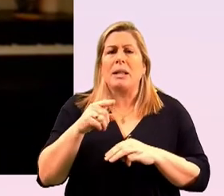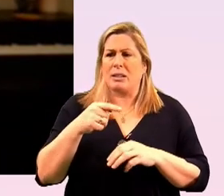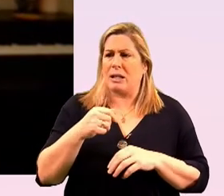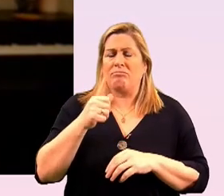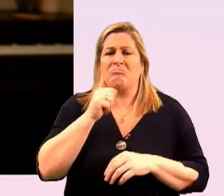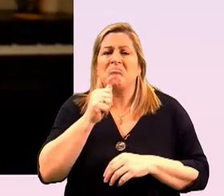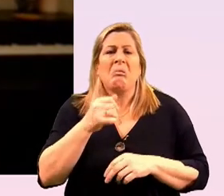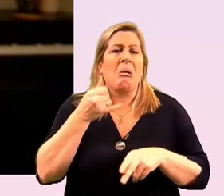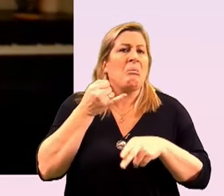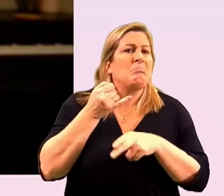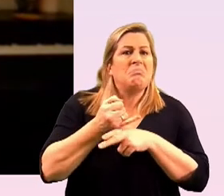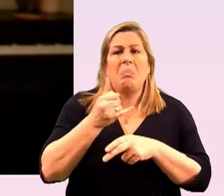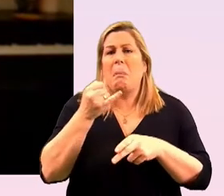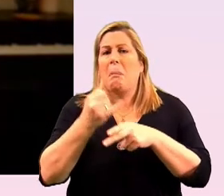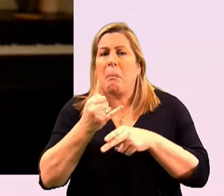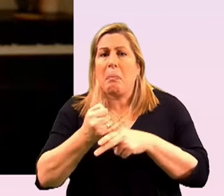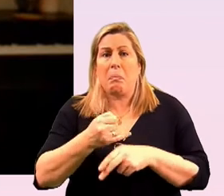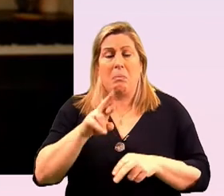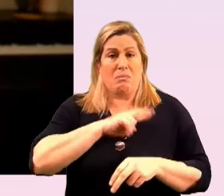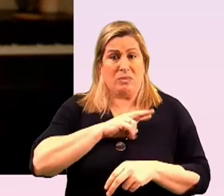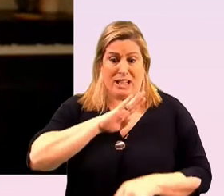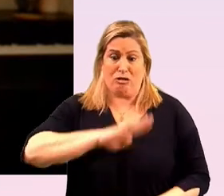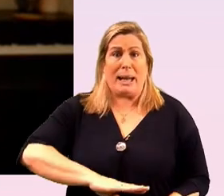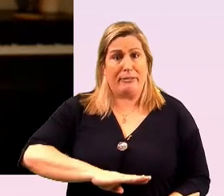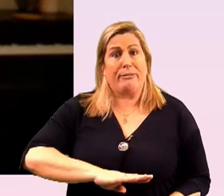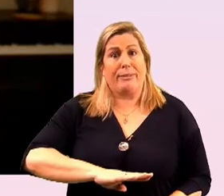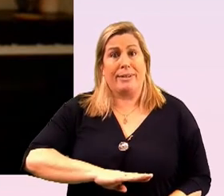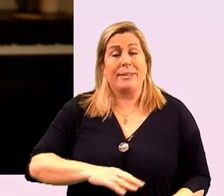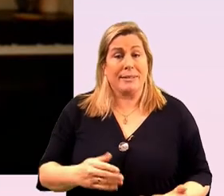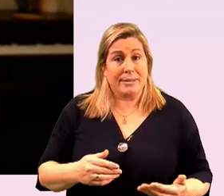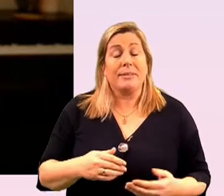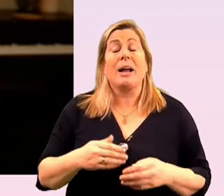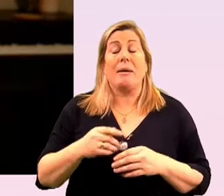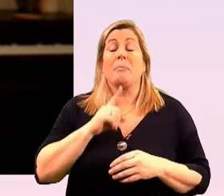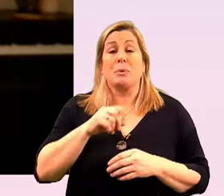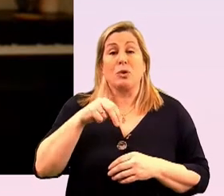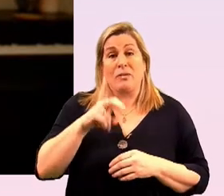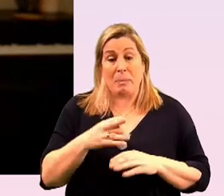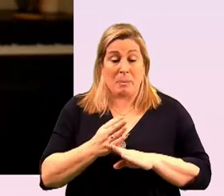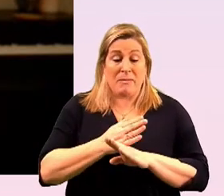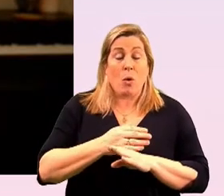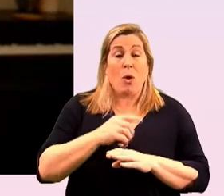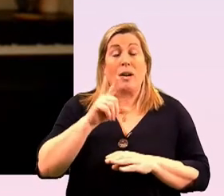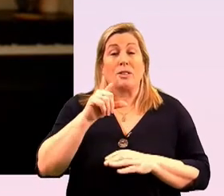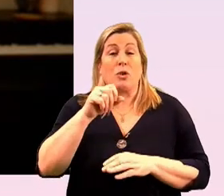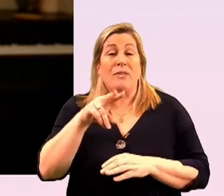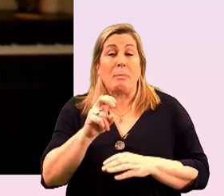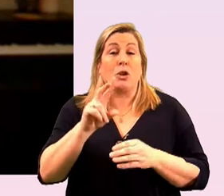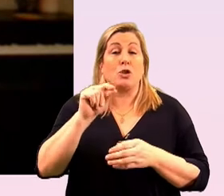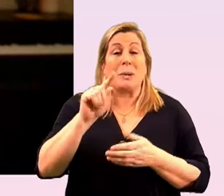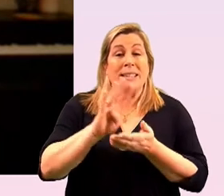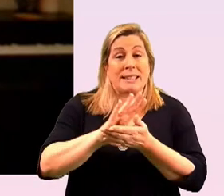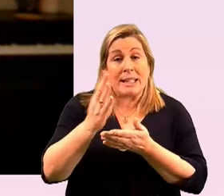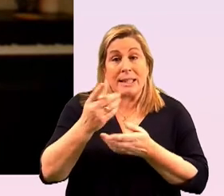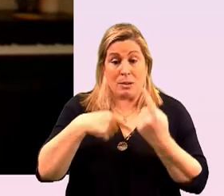school in those first two weeks was a relief um the previous november so november 2019 we published a piece of research